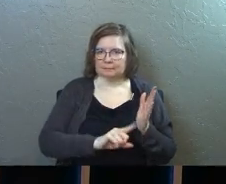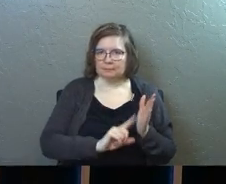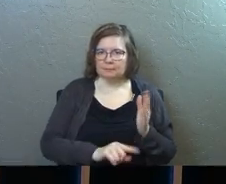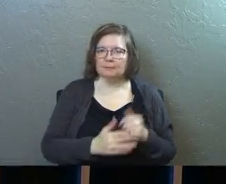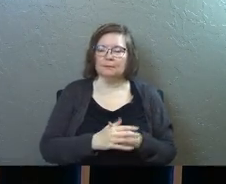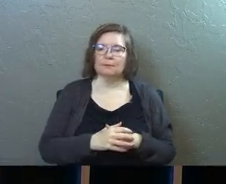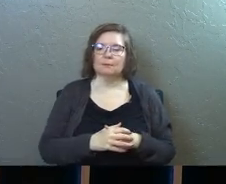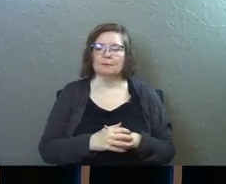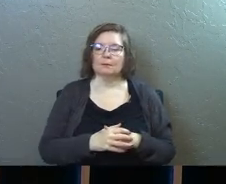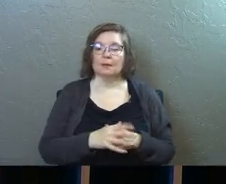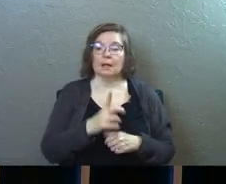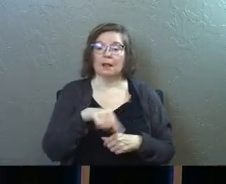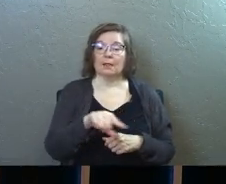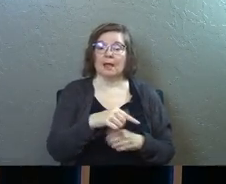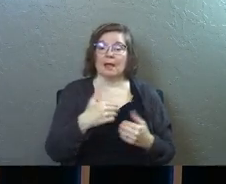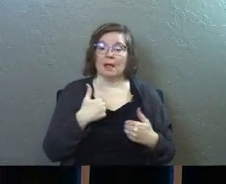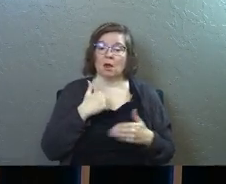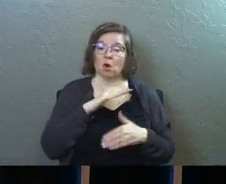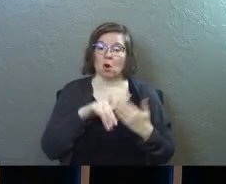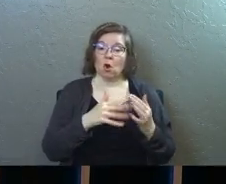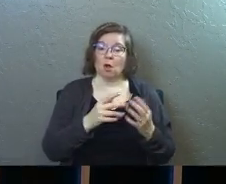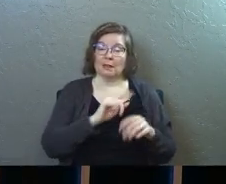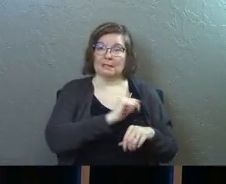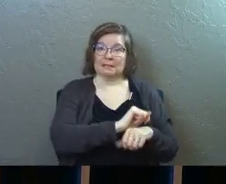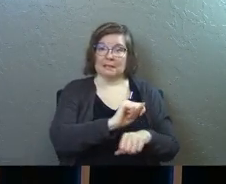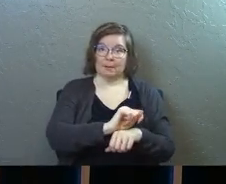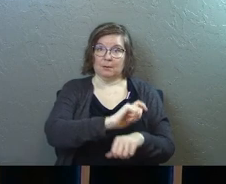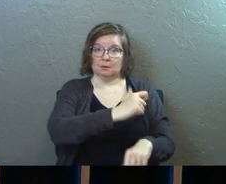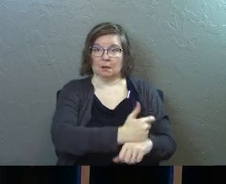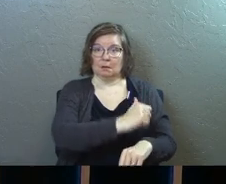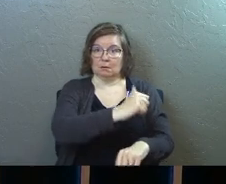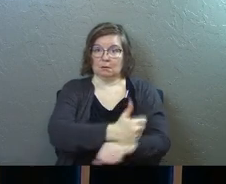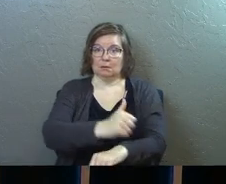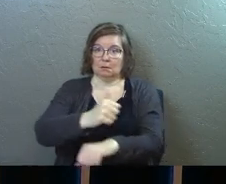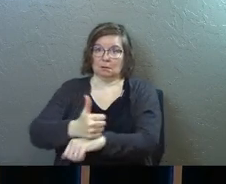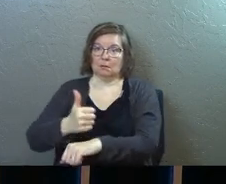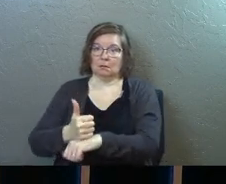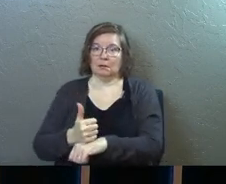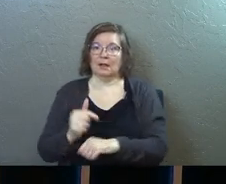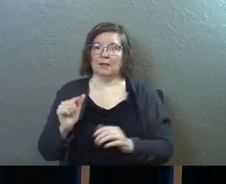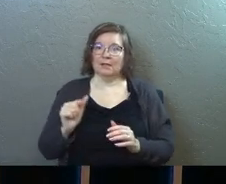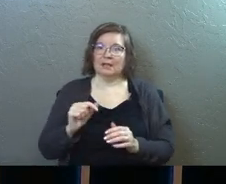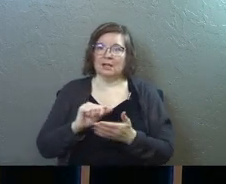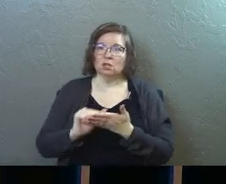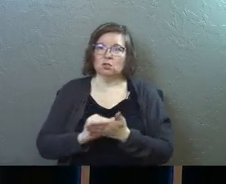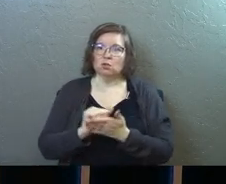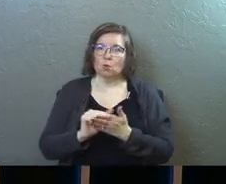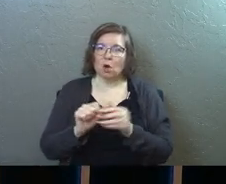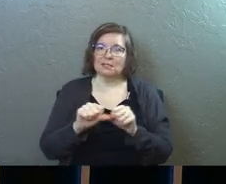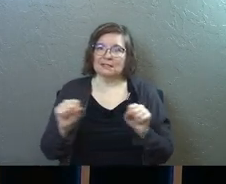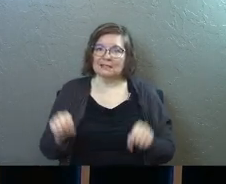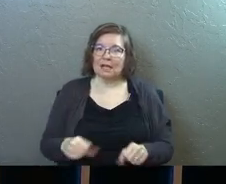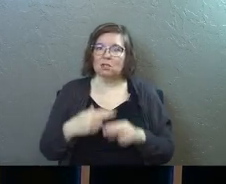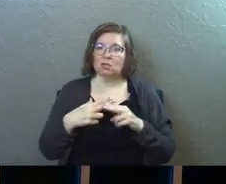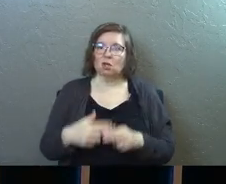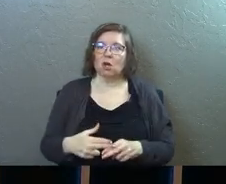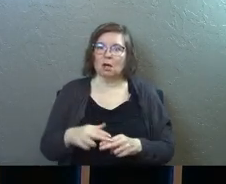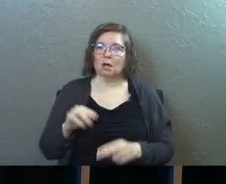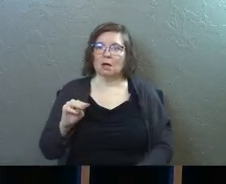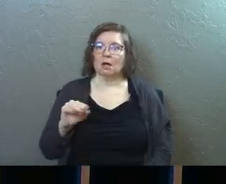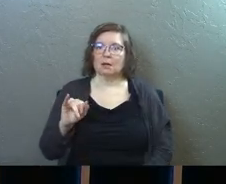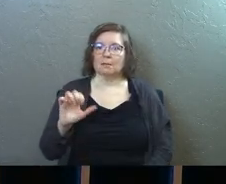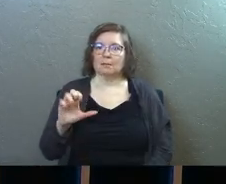of research. They had all around the temple complex, these little washing stations called